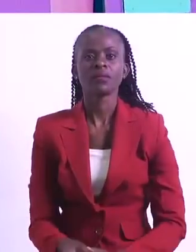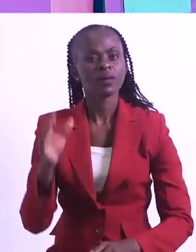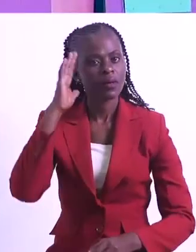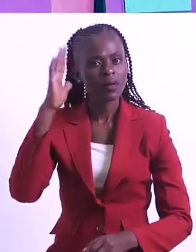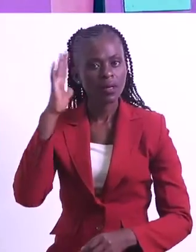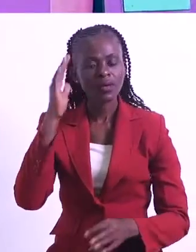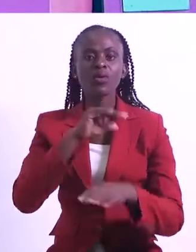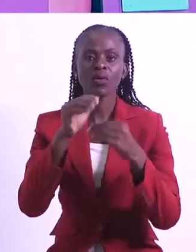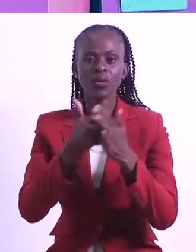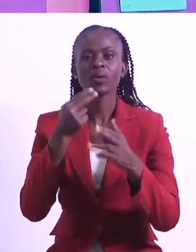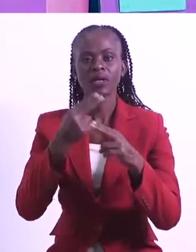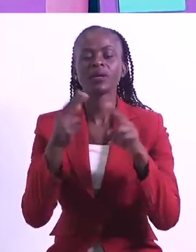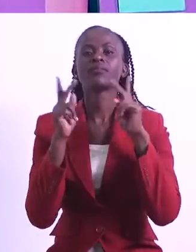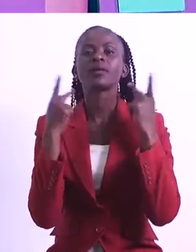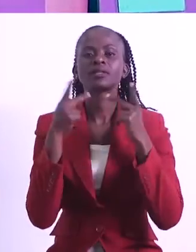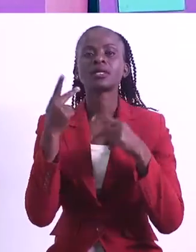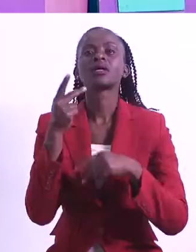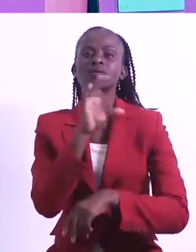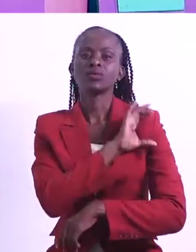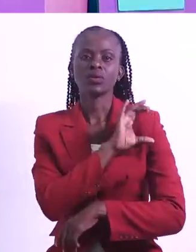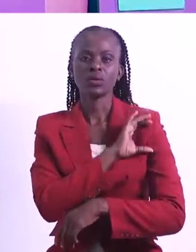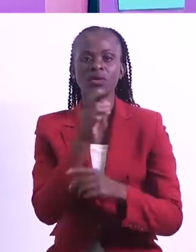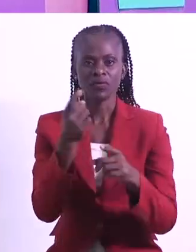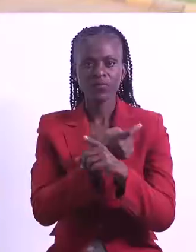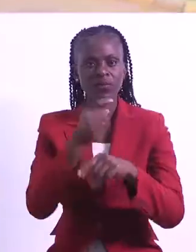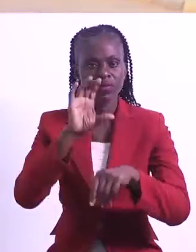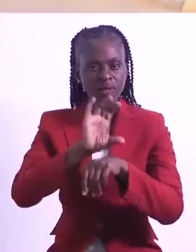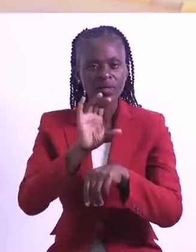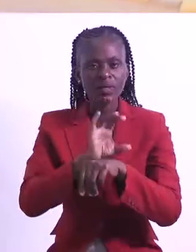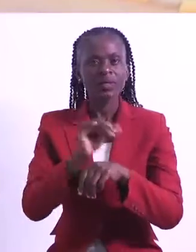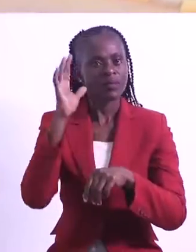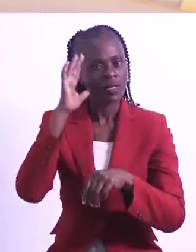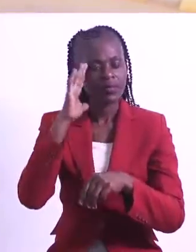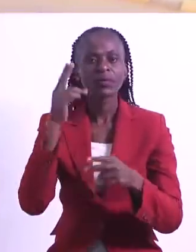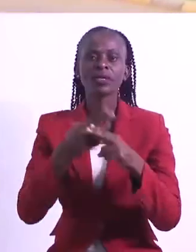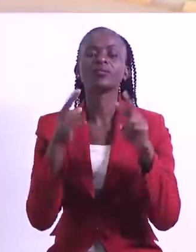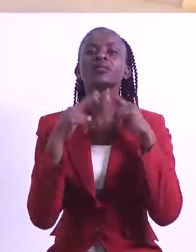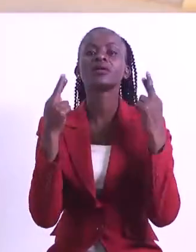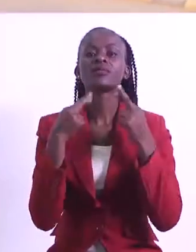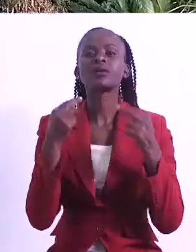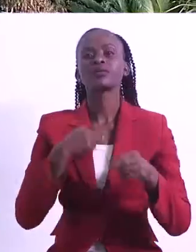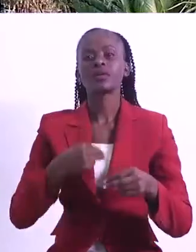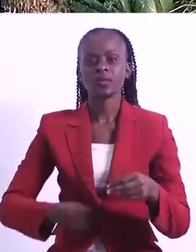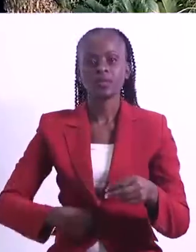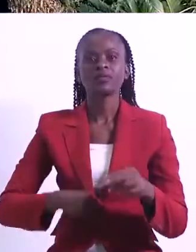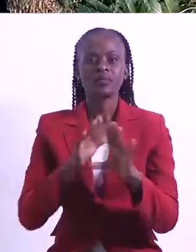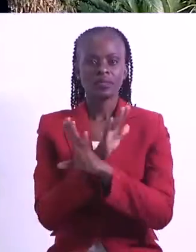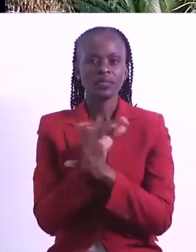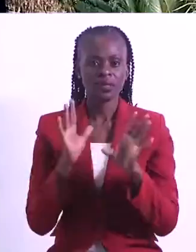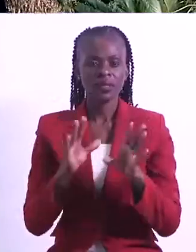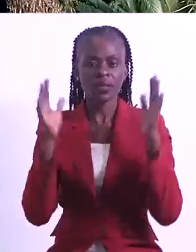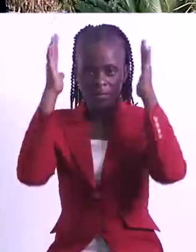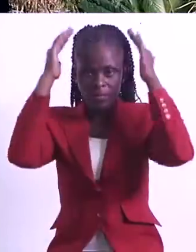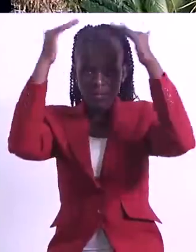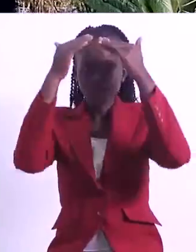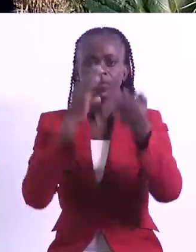Hi everyone, my name is Pastor Cholwe and I'm from Gospel Envoy's Church. Hello, my name is Reverend Joyce Mwanza. Hello Zambia, this